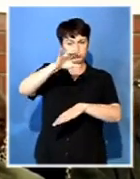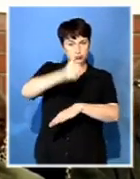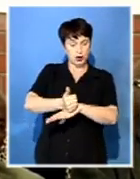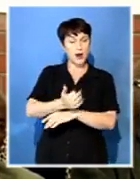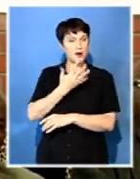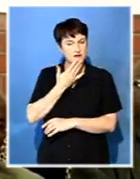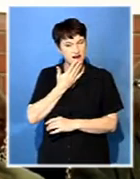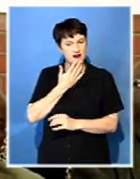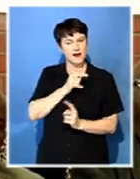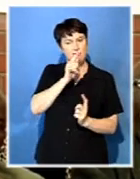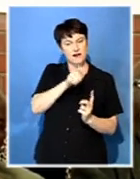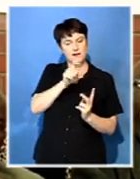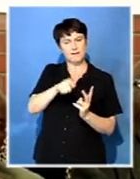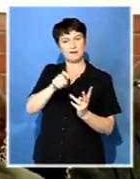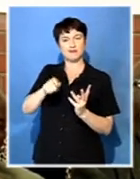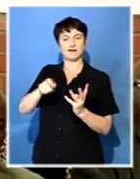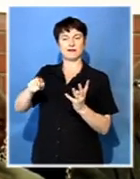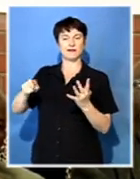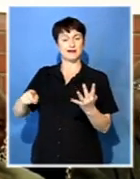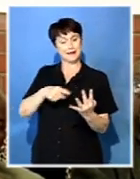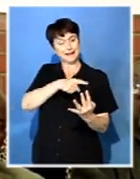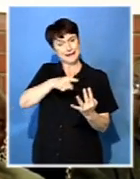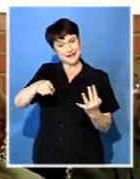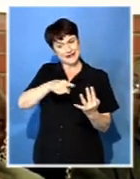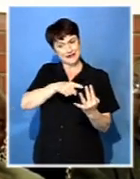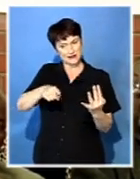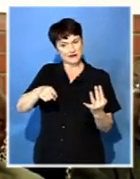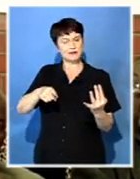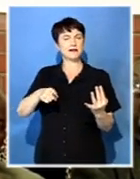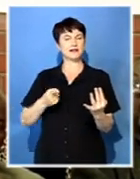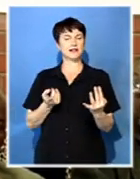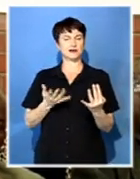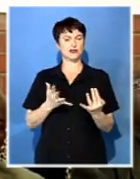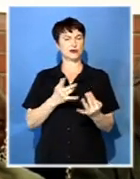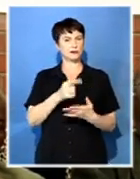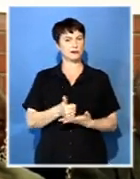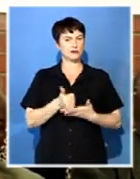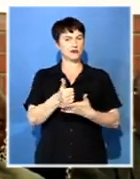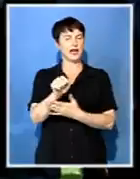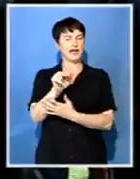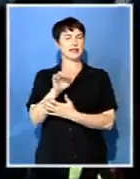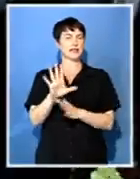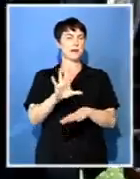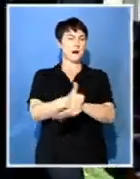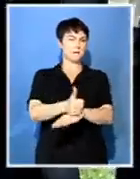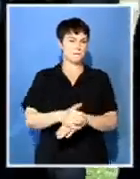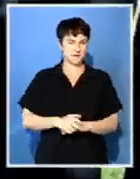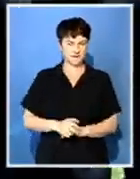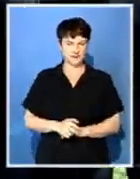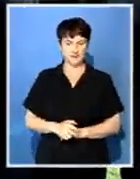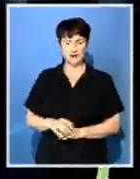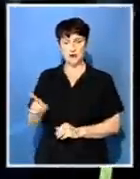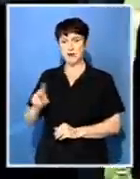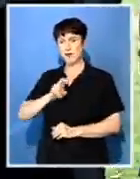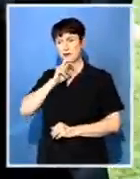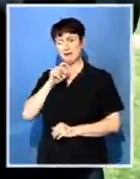The king asked